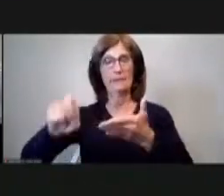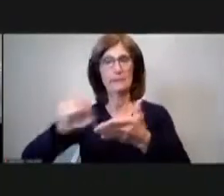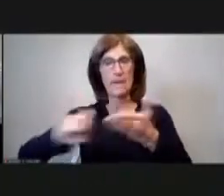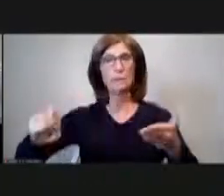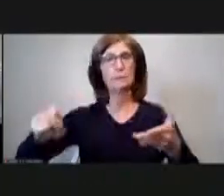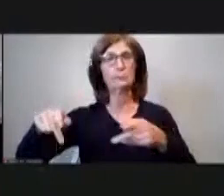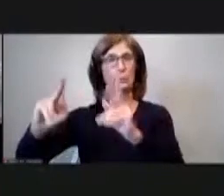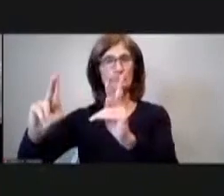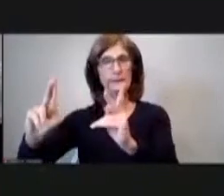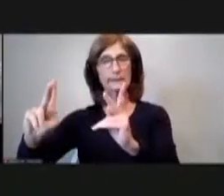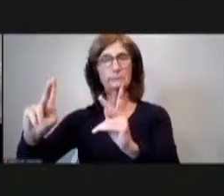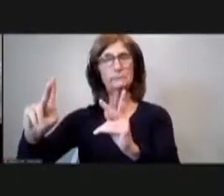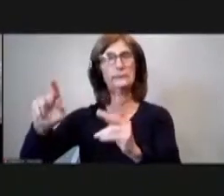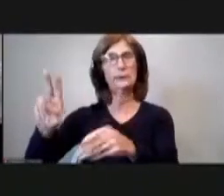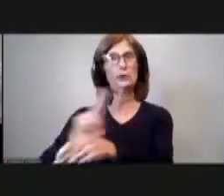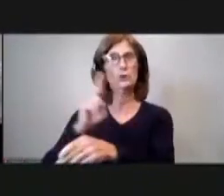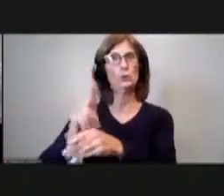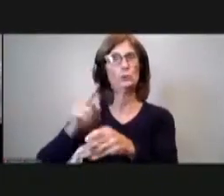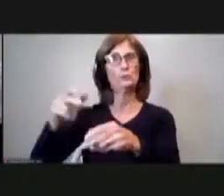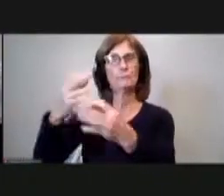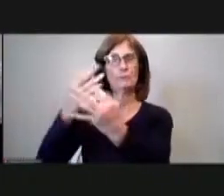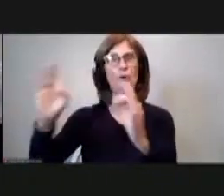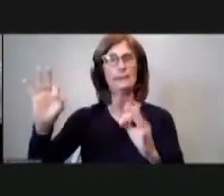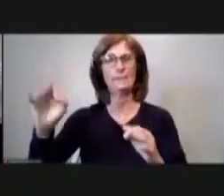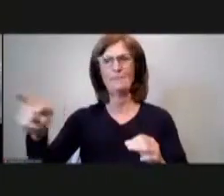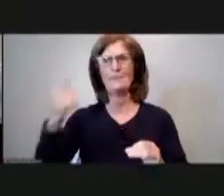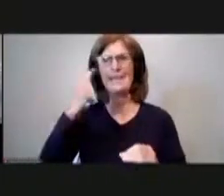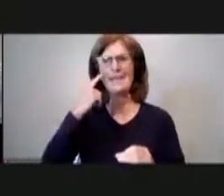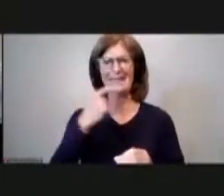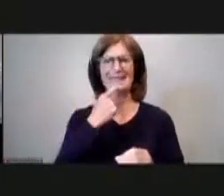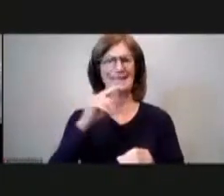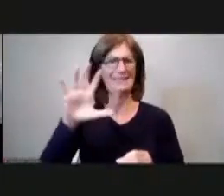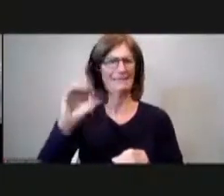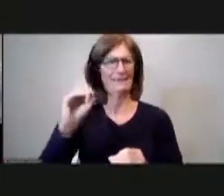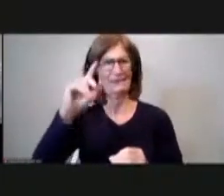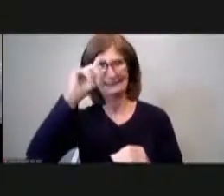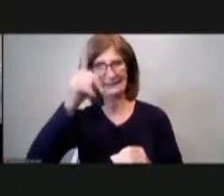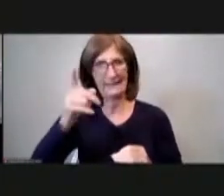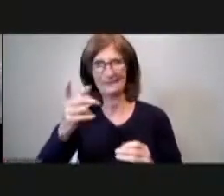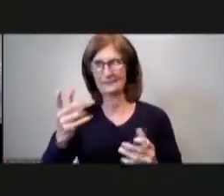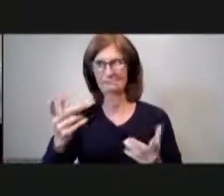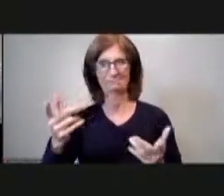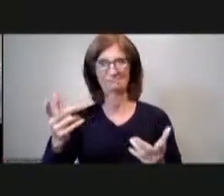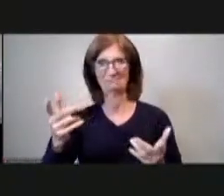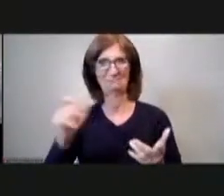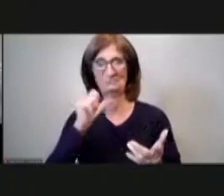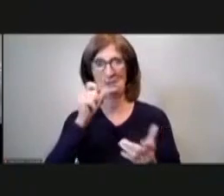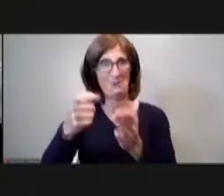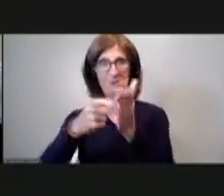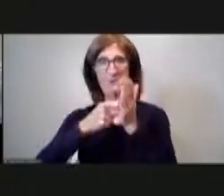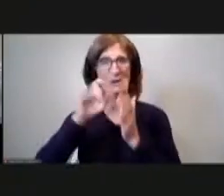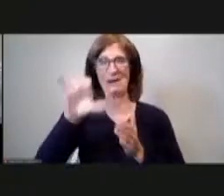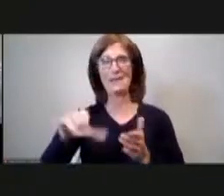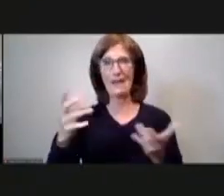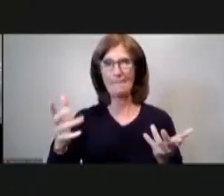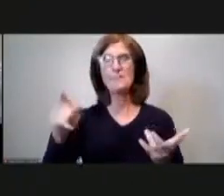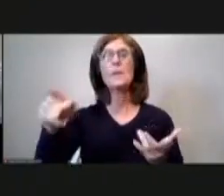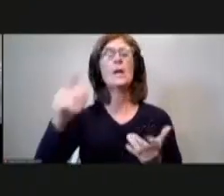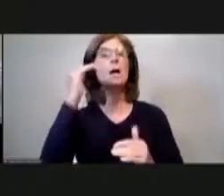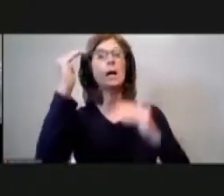um i believe on the permit schedule it says 50 cents but we haven't enforced that um the adult